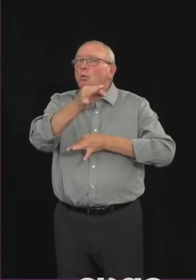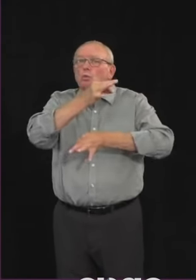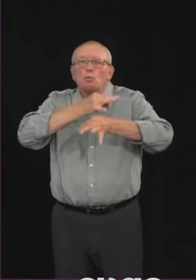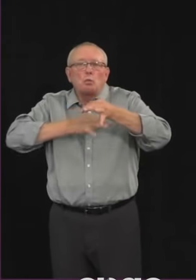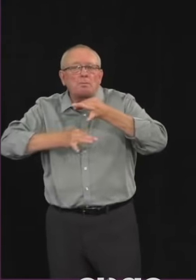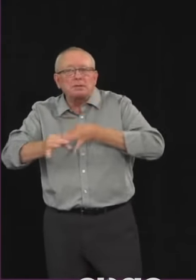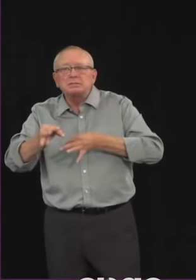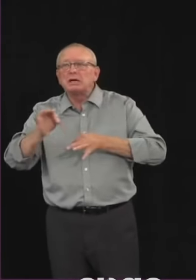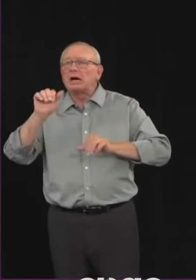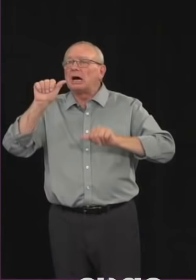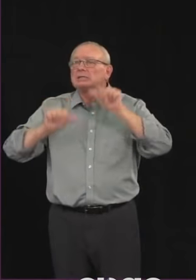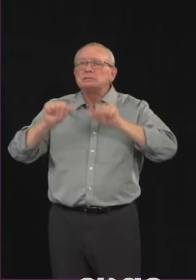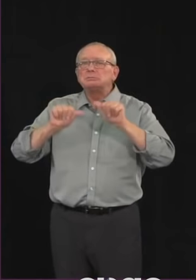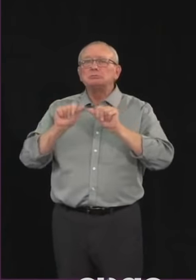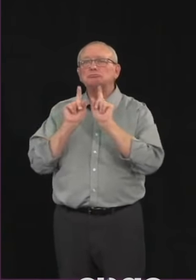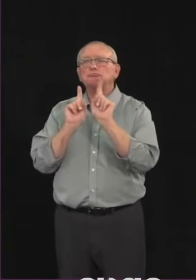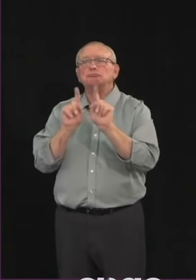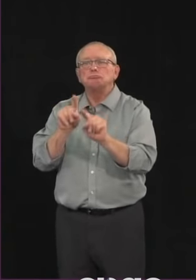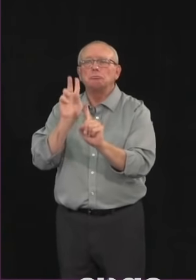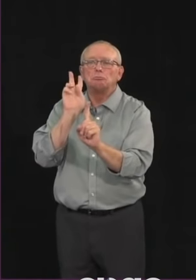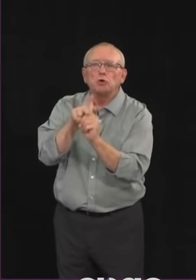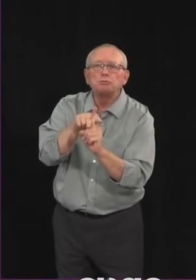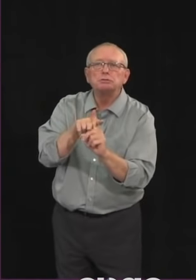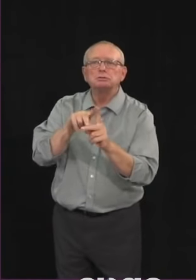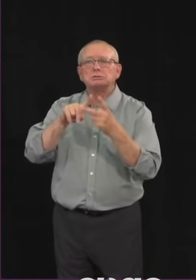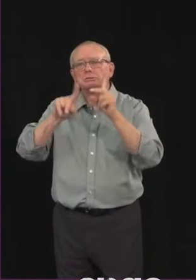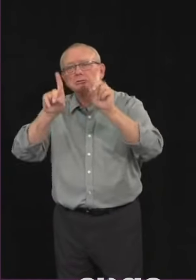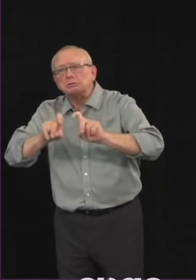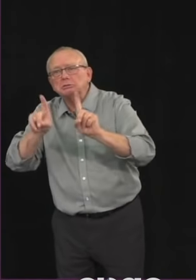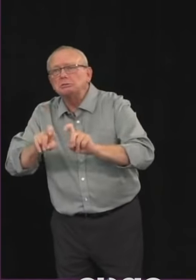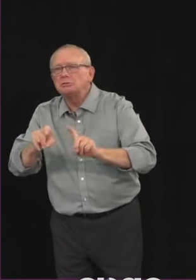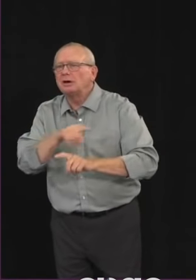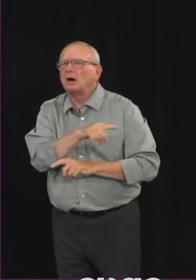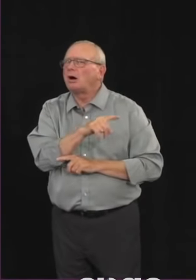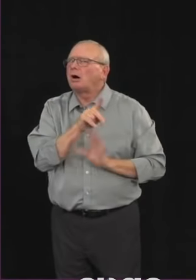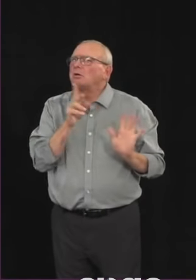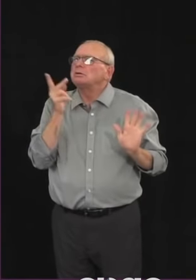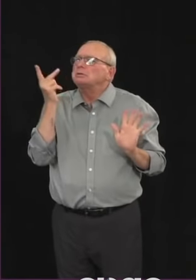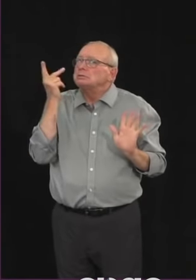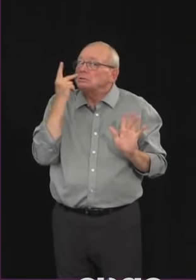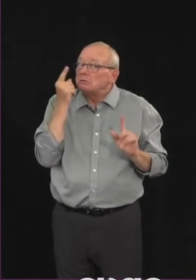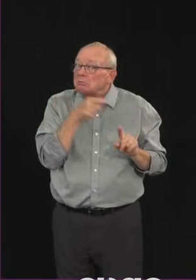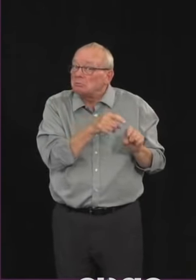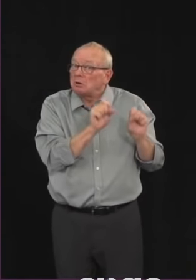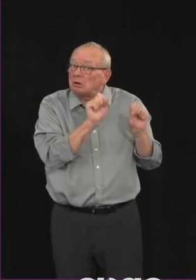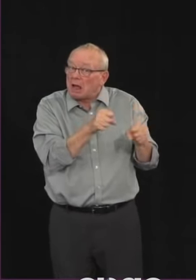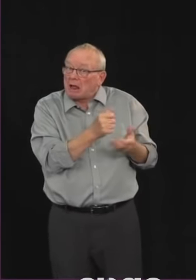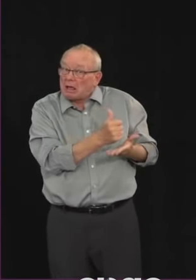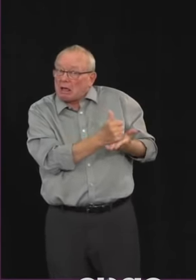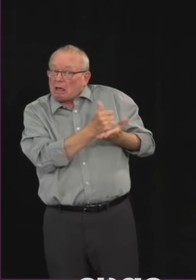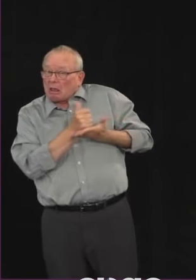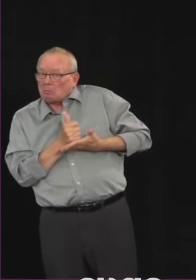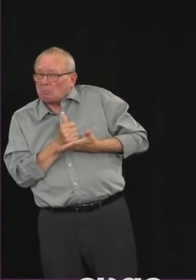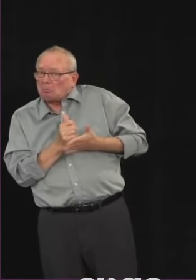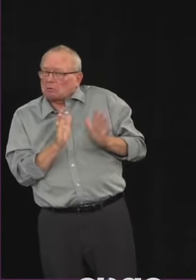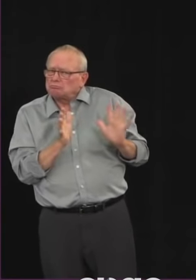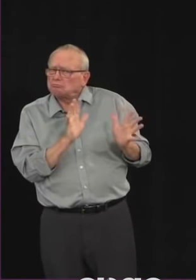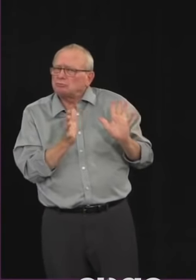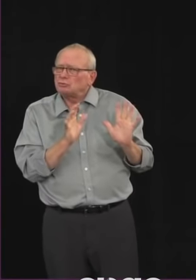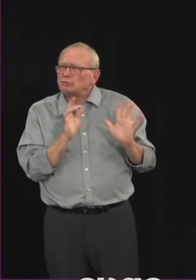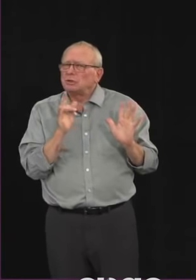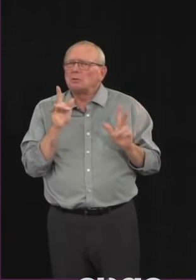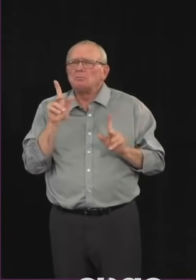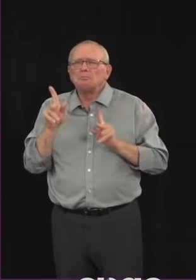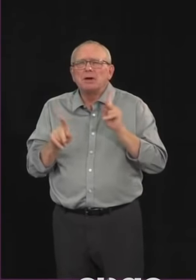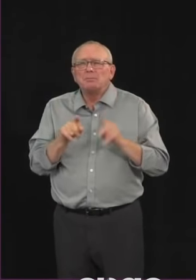a pilot program to see if it's going to work in the future but we would encourage folks if they are looking for a test make sure you're going to